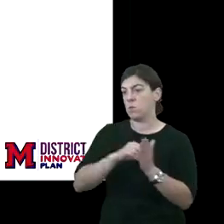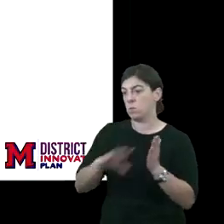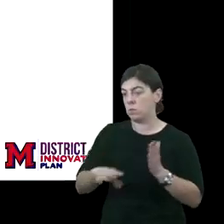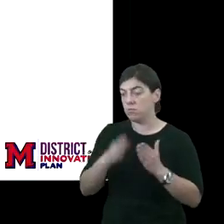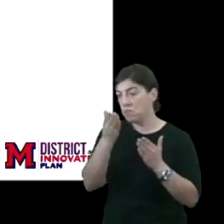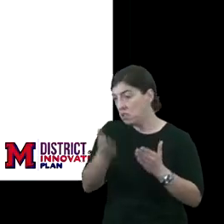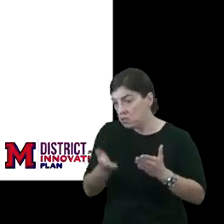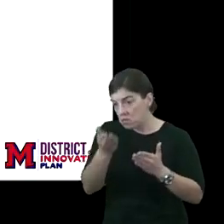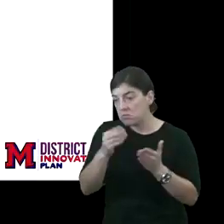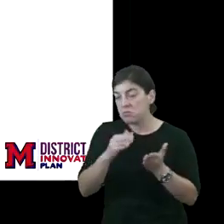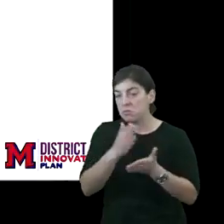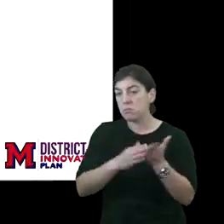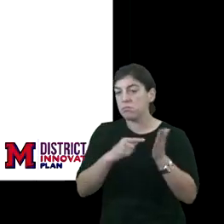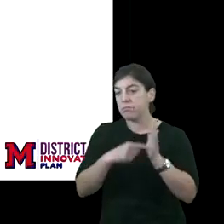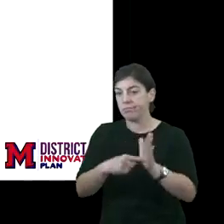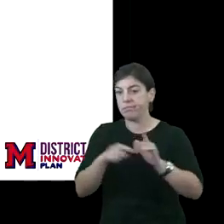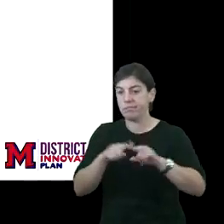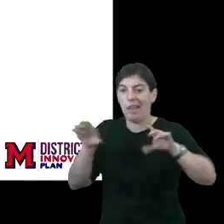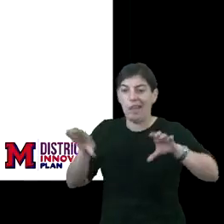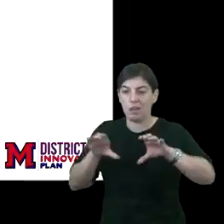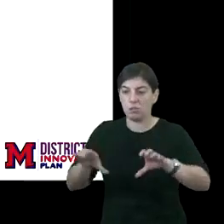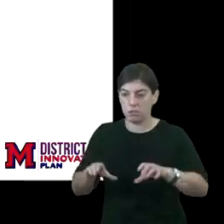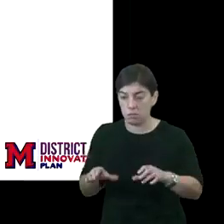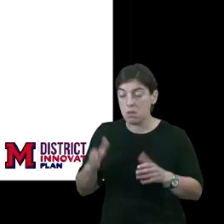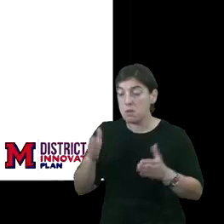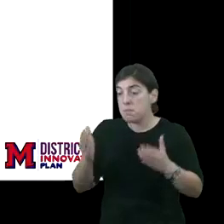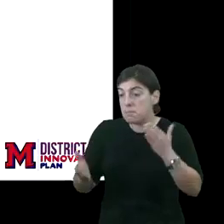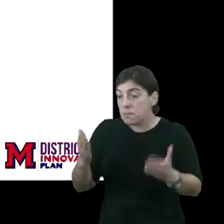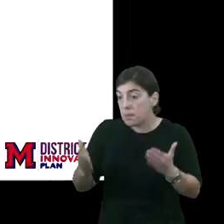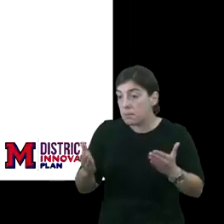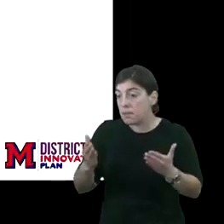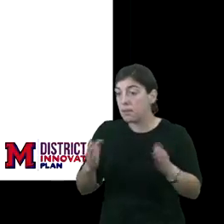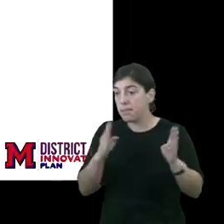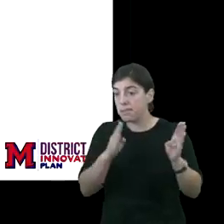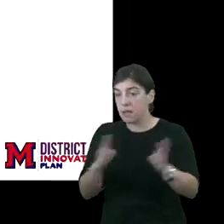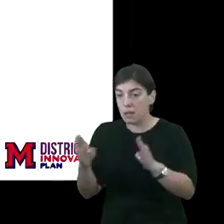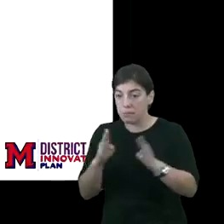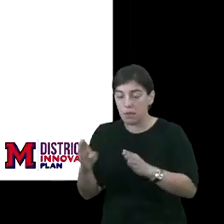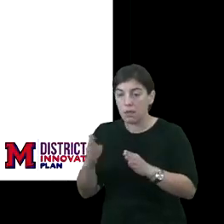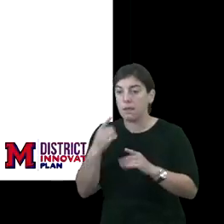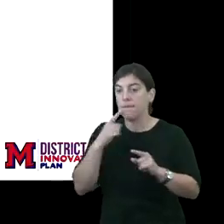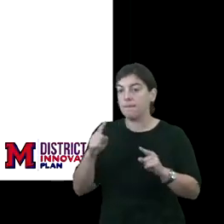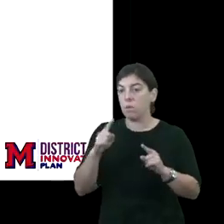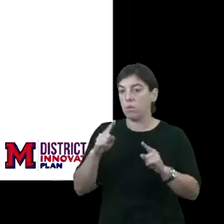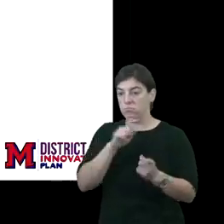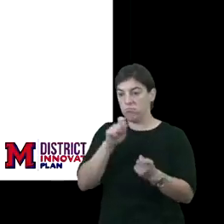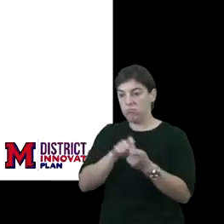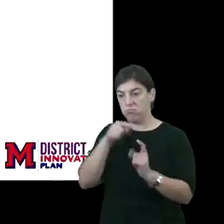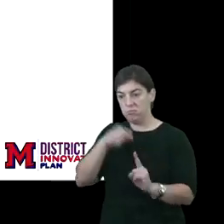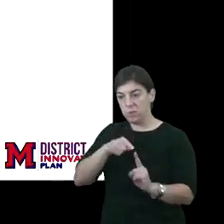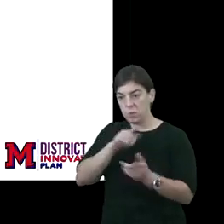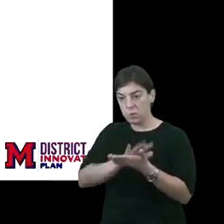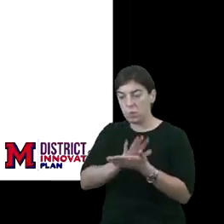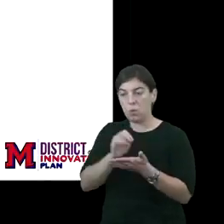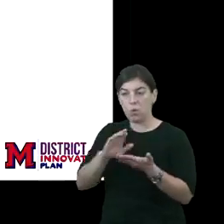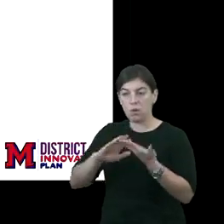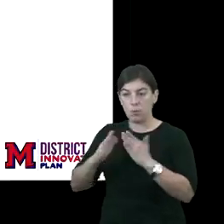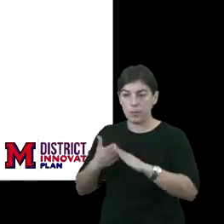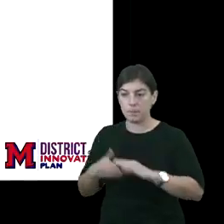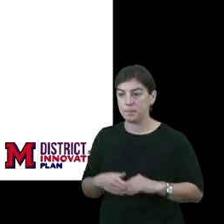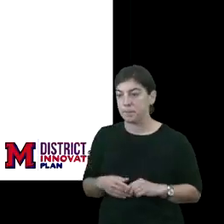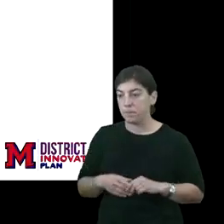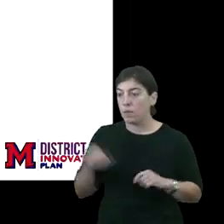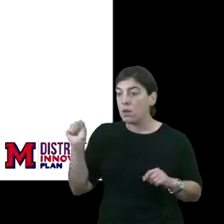are some of the actions, which may be planned for a particular school or community.